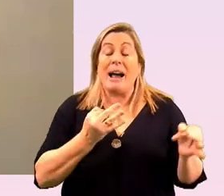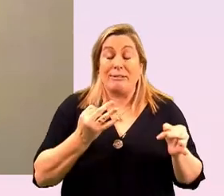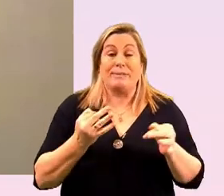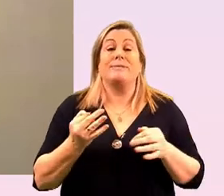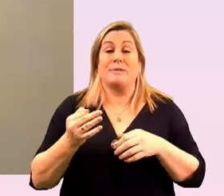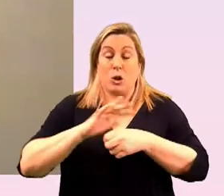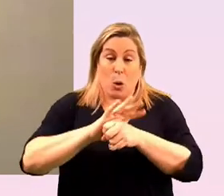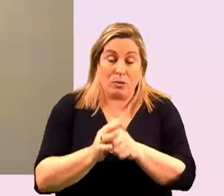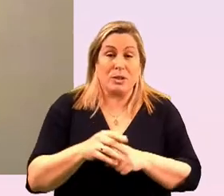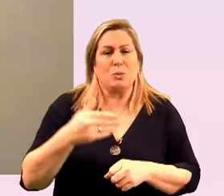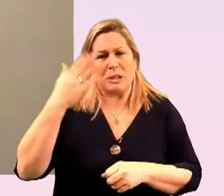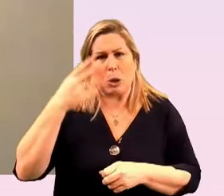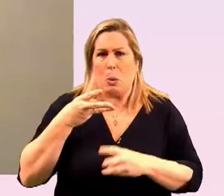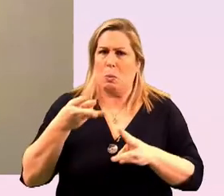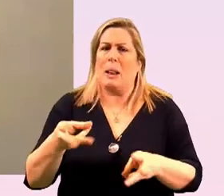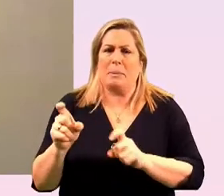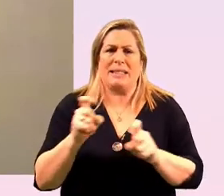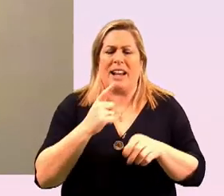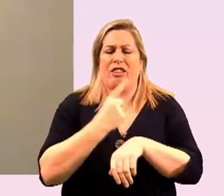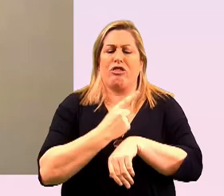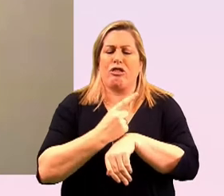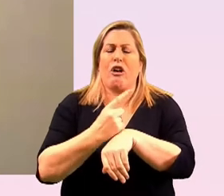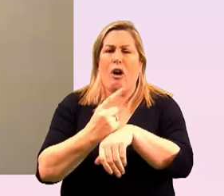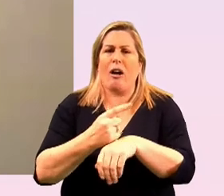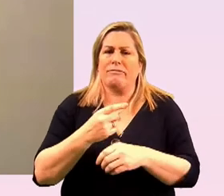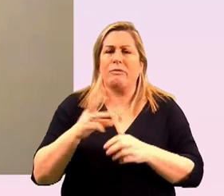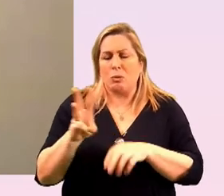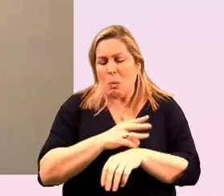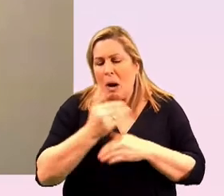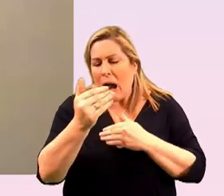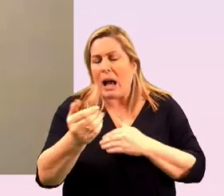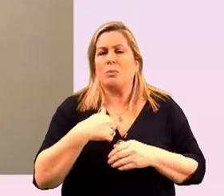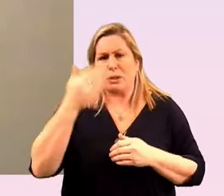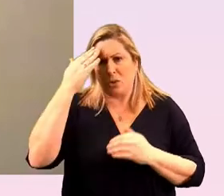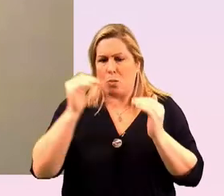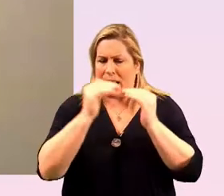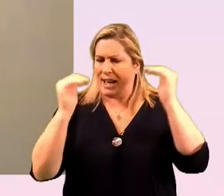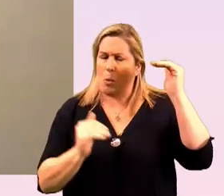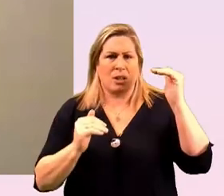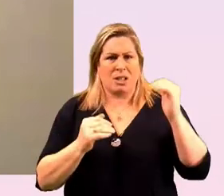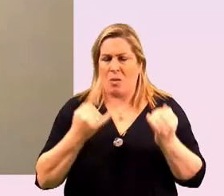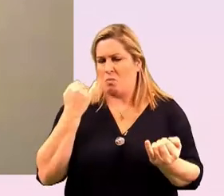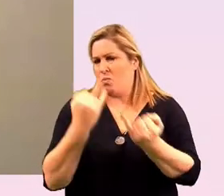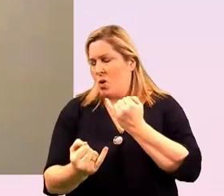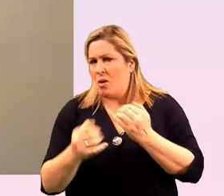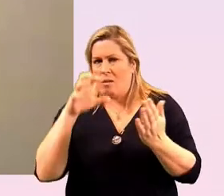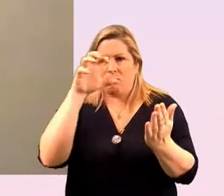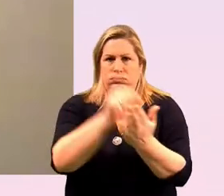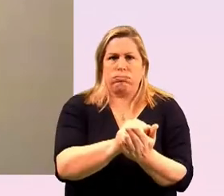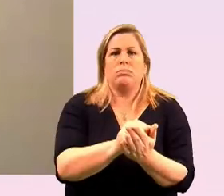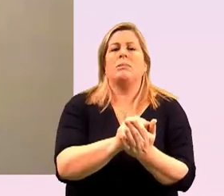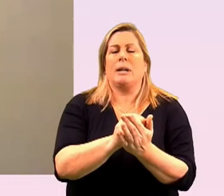shadow of us will stay with us for a long time we know that inequalities have been amplified and we know that those